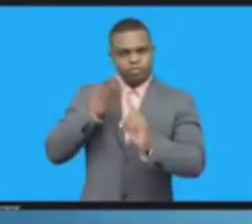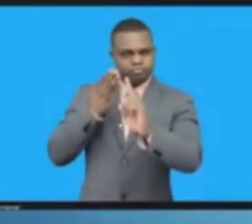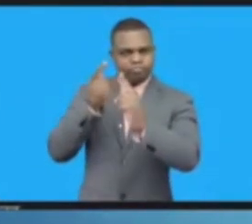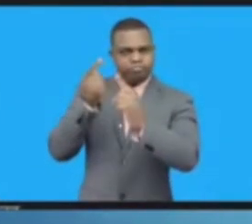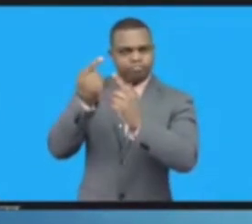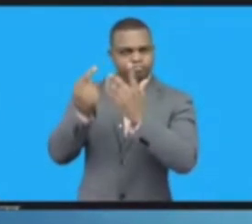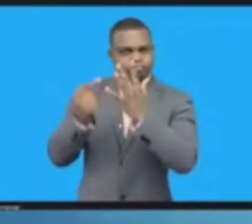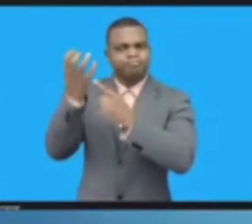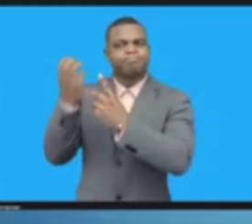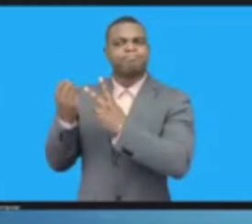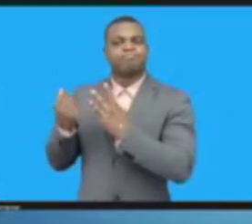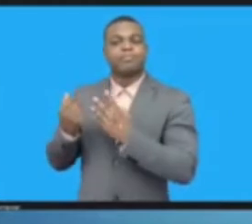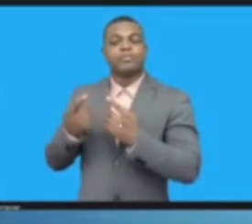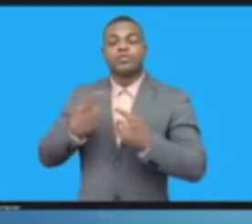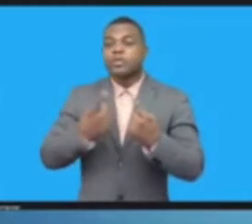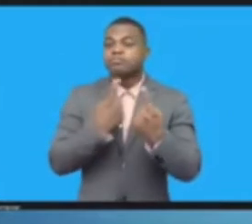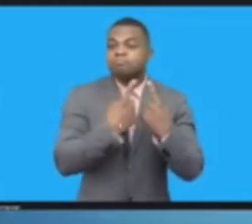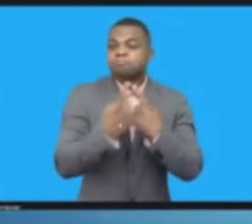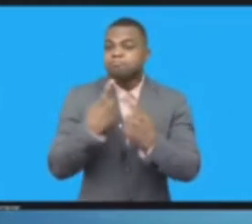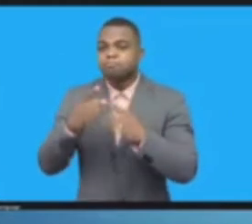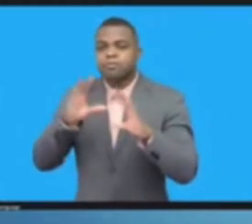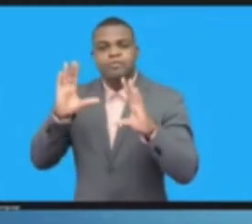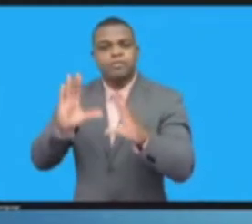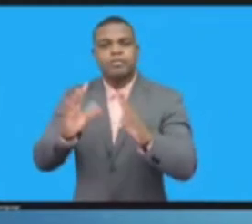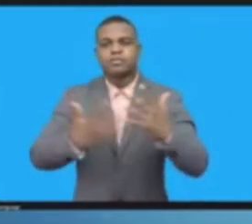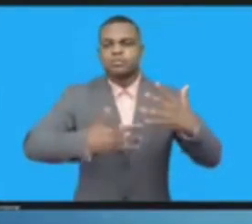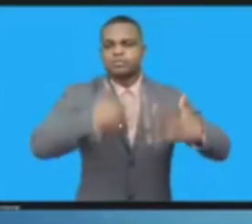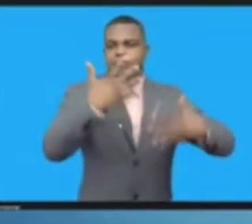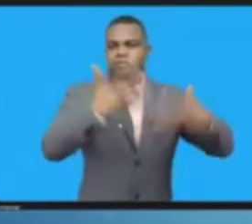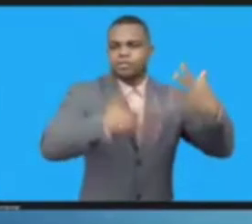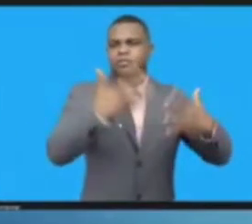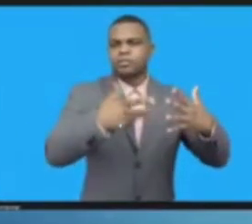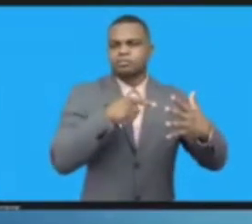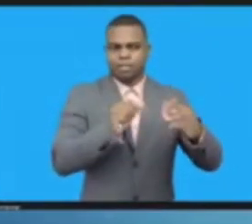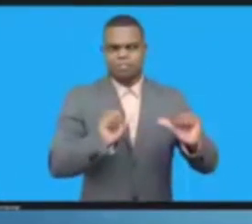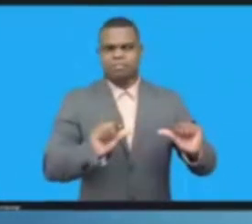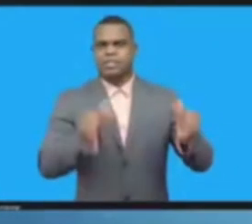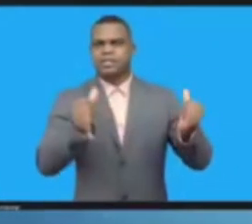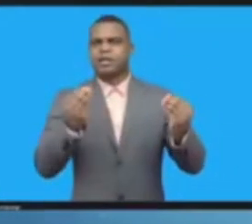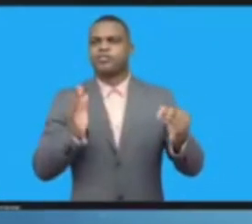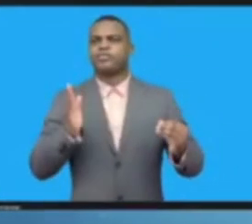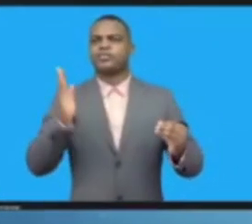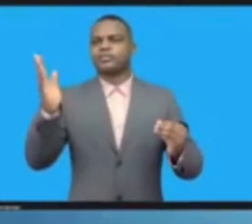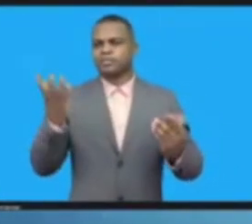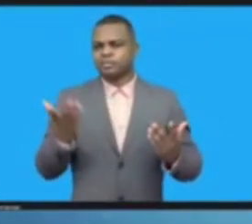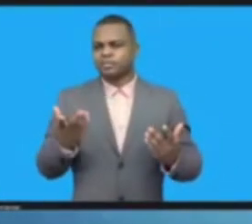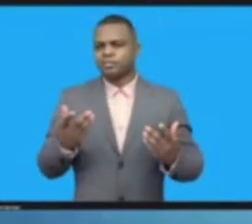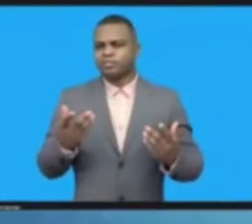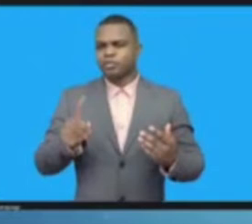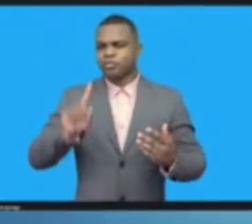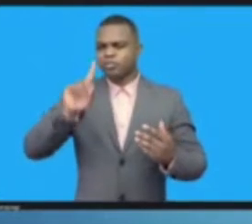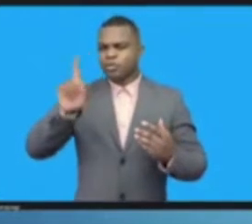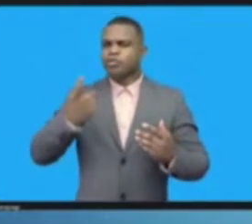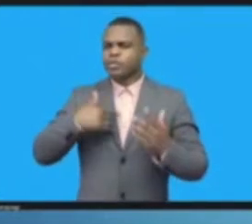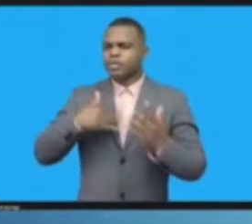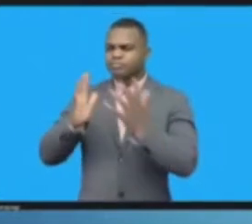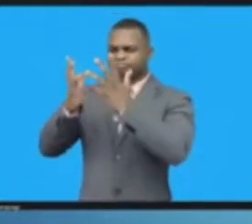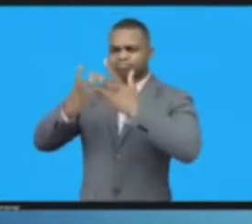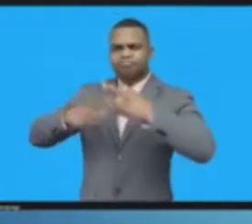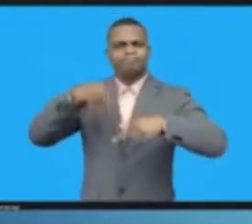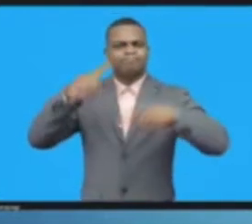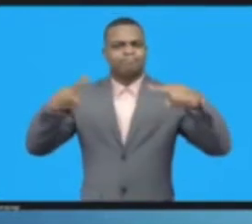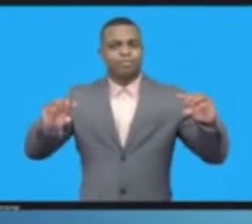in rural areas and remote communities are still not included in the debate around internet governance and just